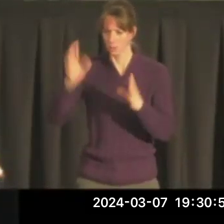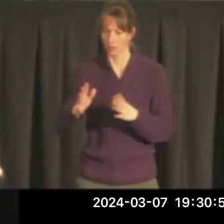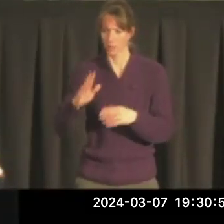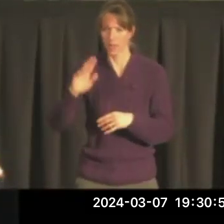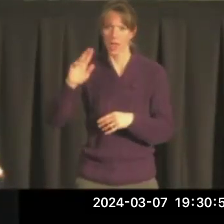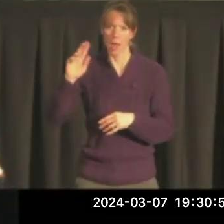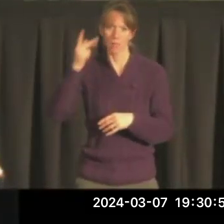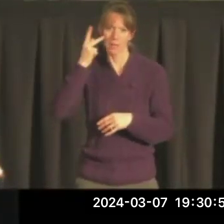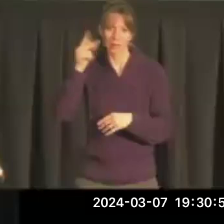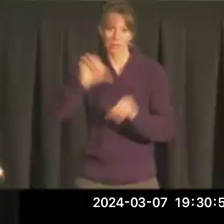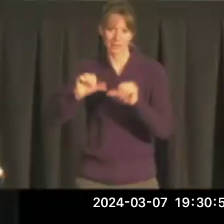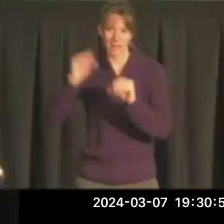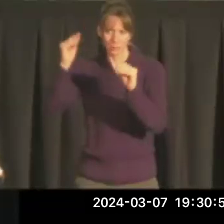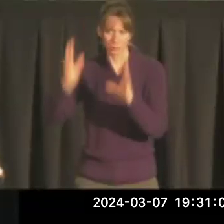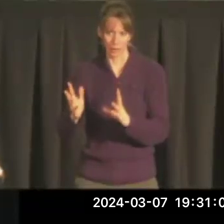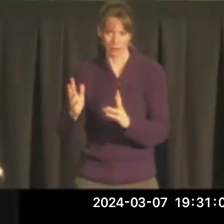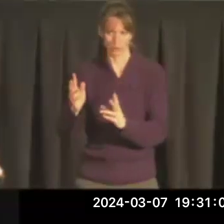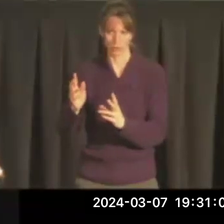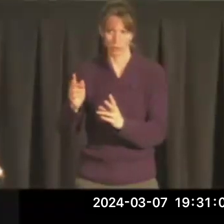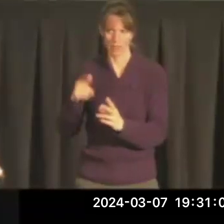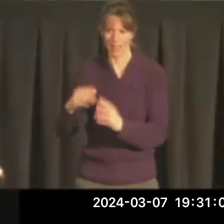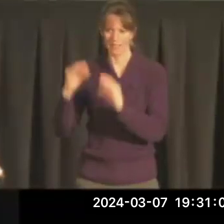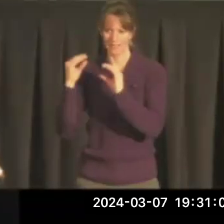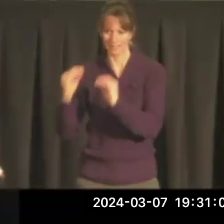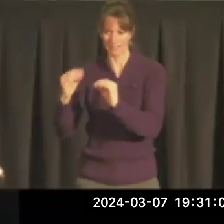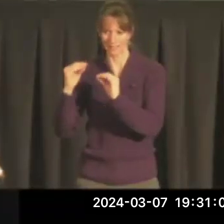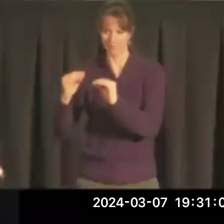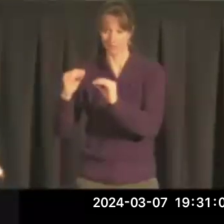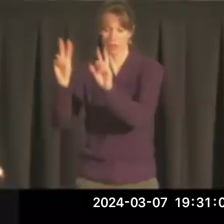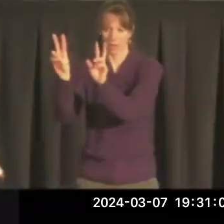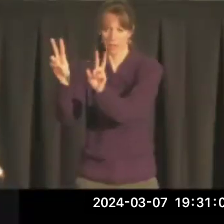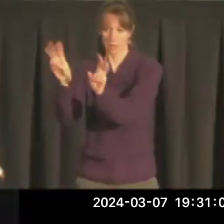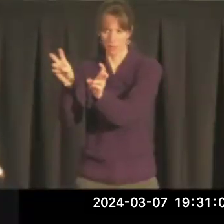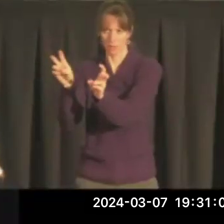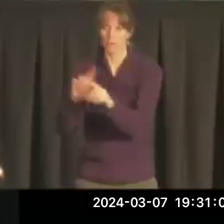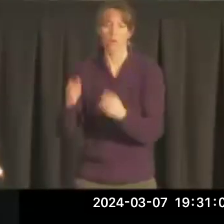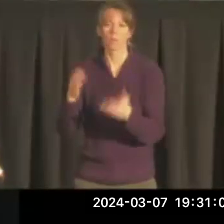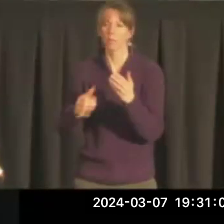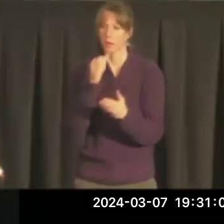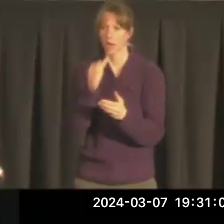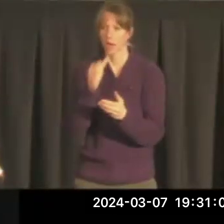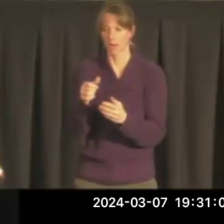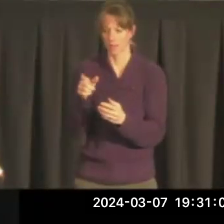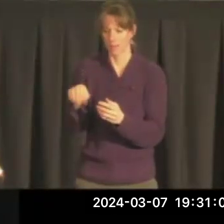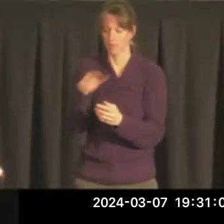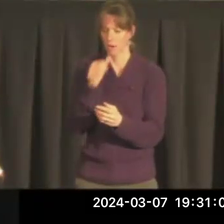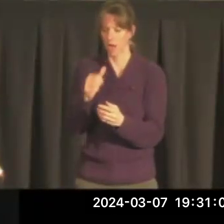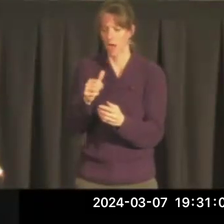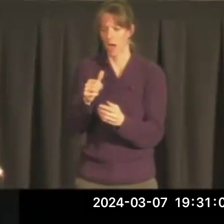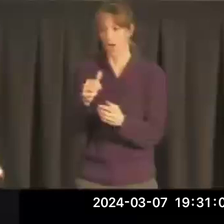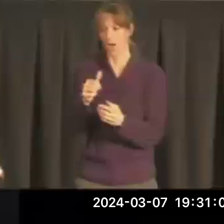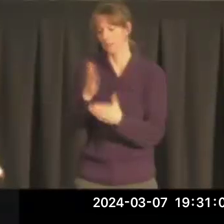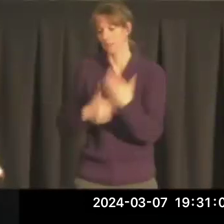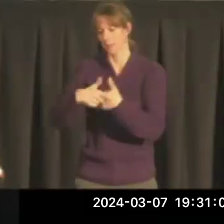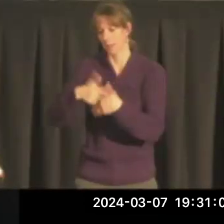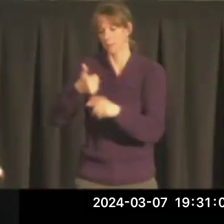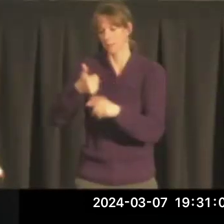science professors teach about the subject, there probably isn't one who has ever lived to it, sometime or another,